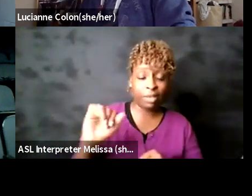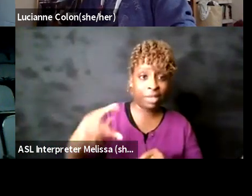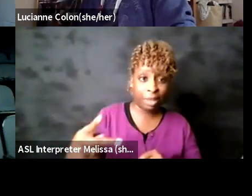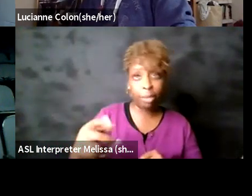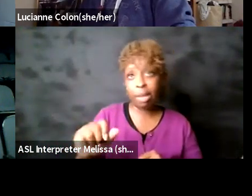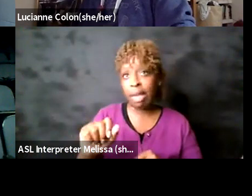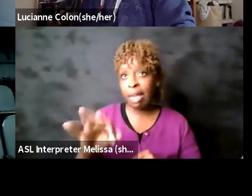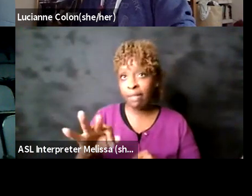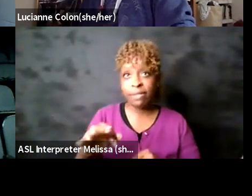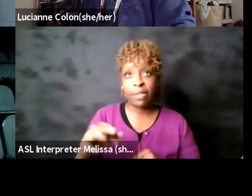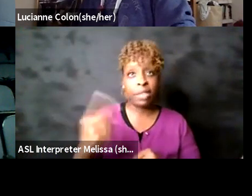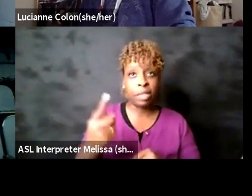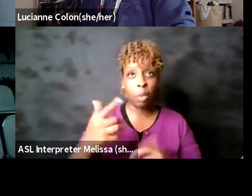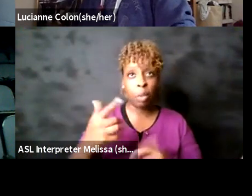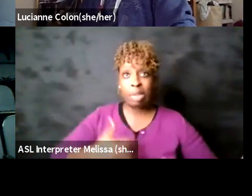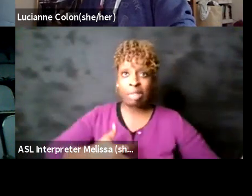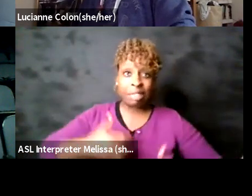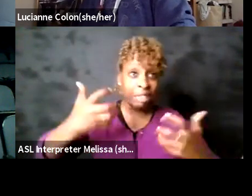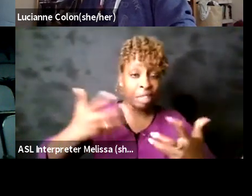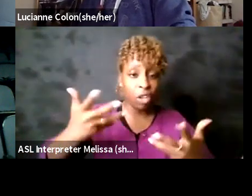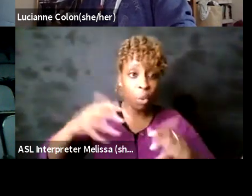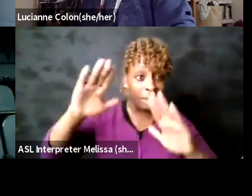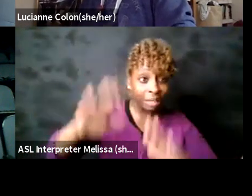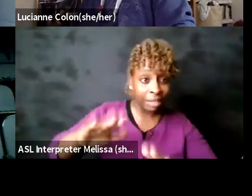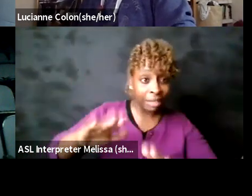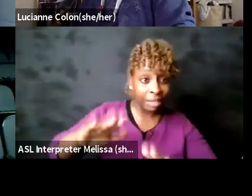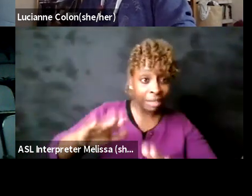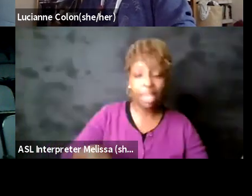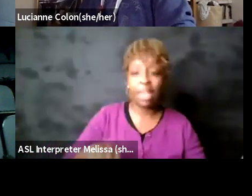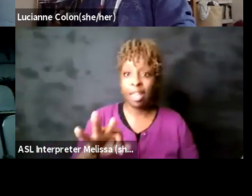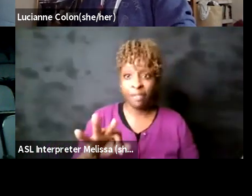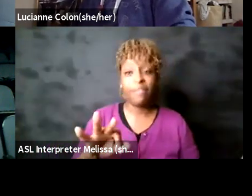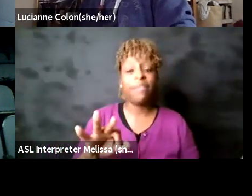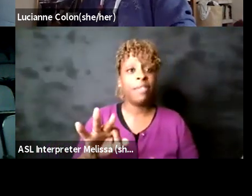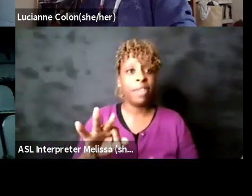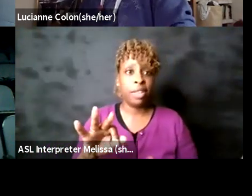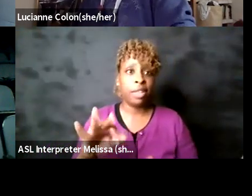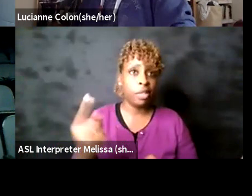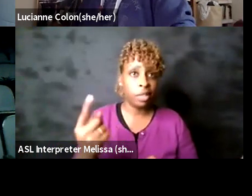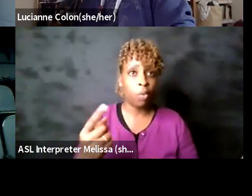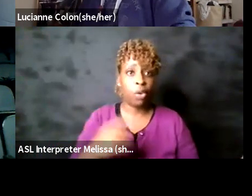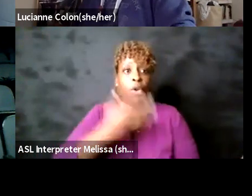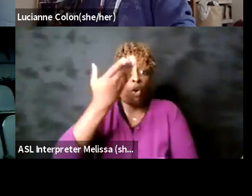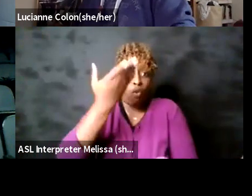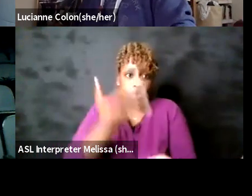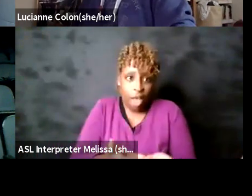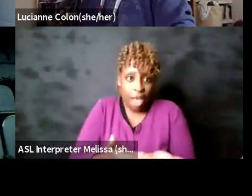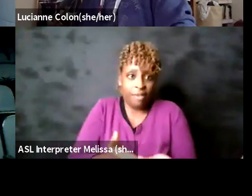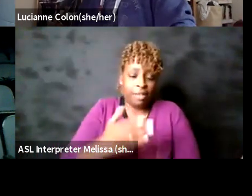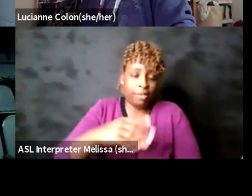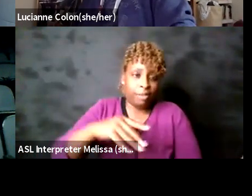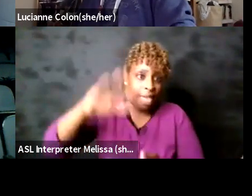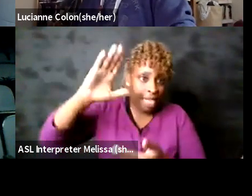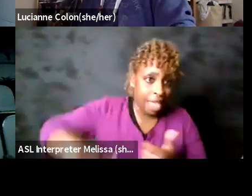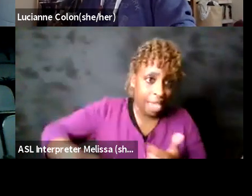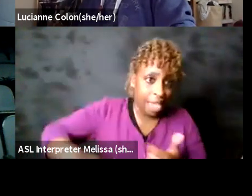-escalate someone um when someone arrives at the theater and they're no longer allowed to be seated because we don't have late seating letting them know like oh sorry we send